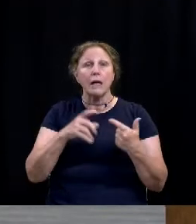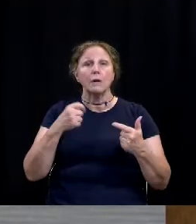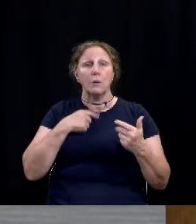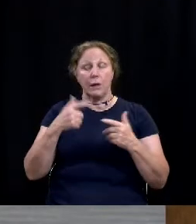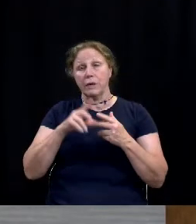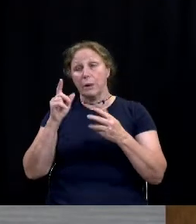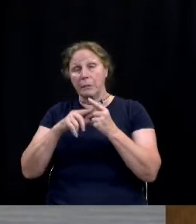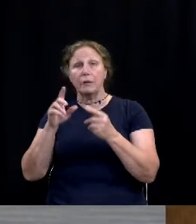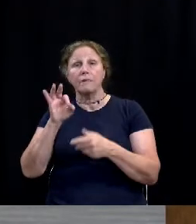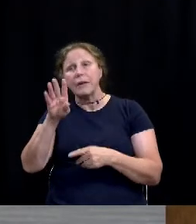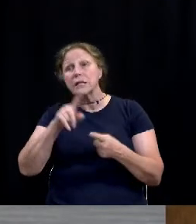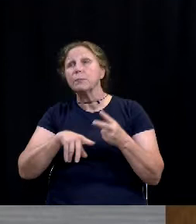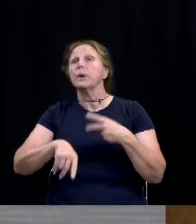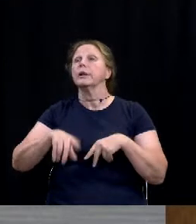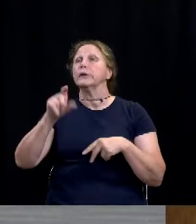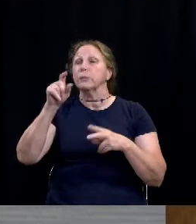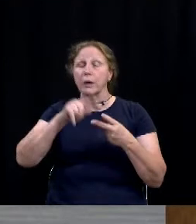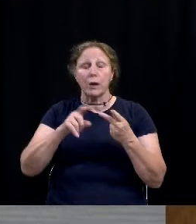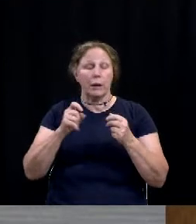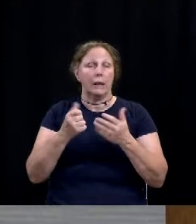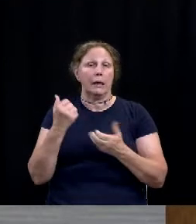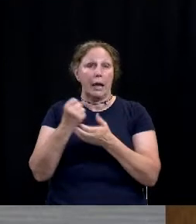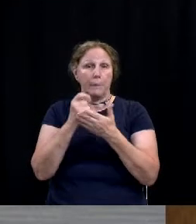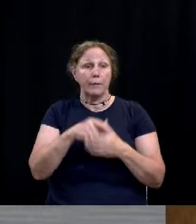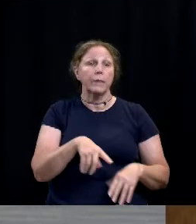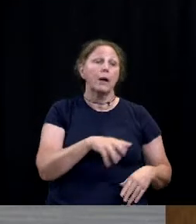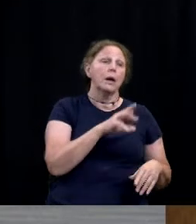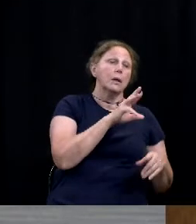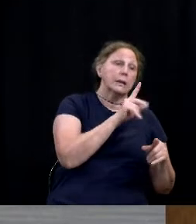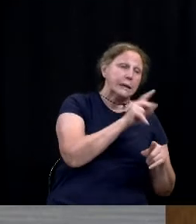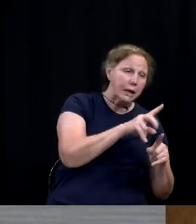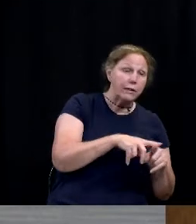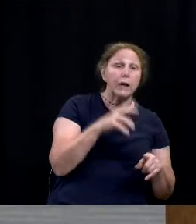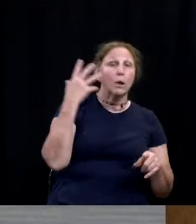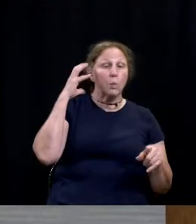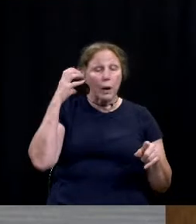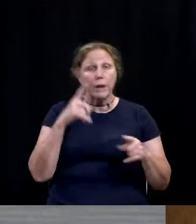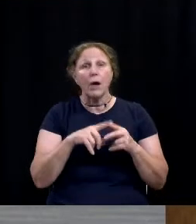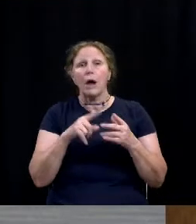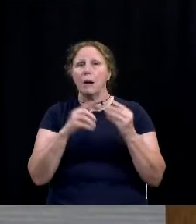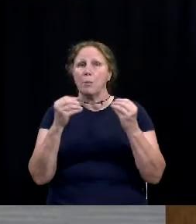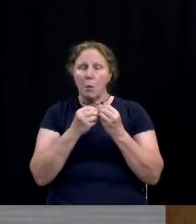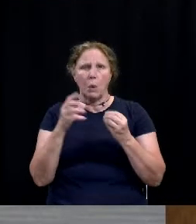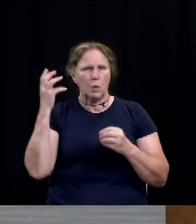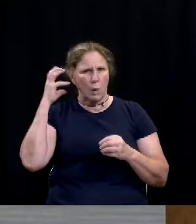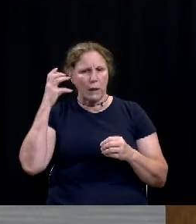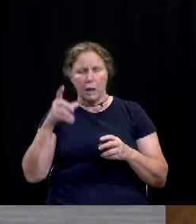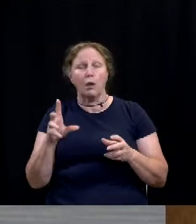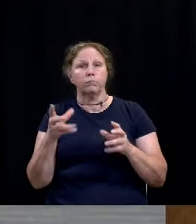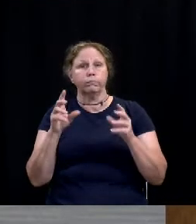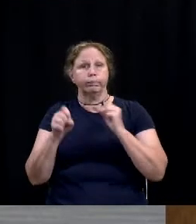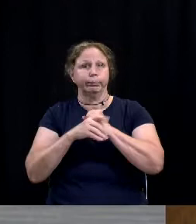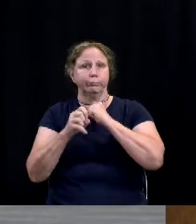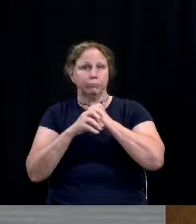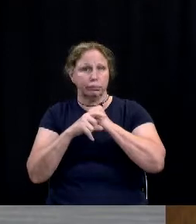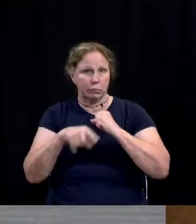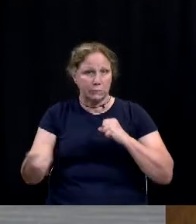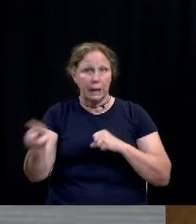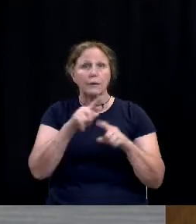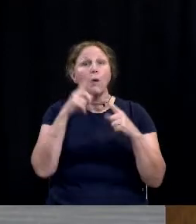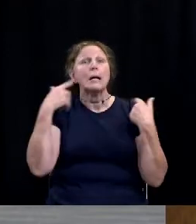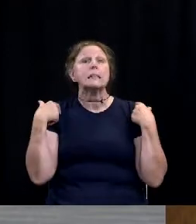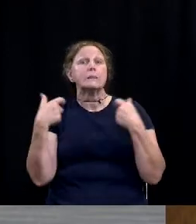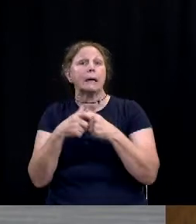electronic billboards, radio and TV interviews, an extensive radio spot campaign, especially in the Hispanic listeners,